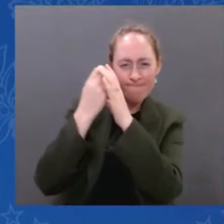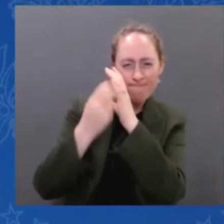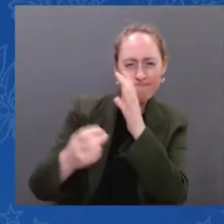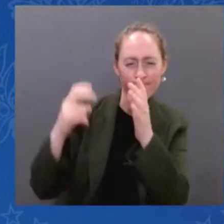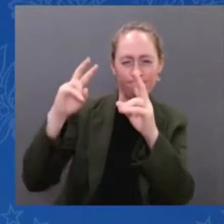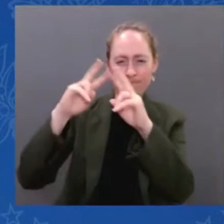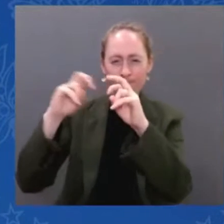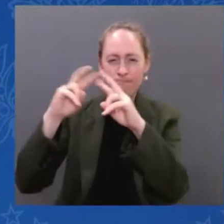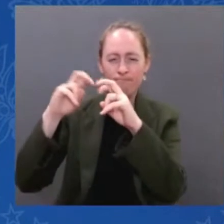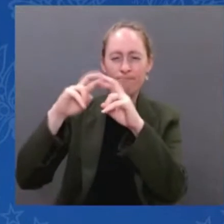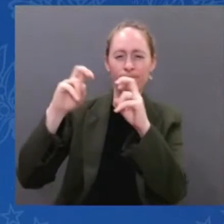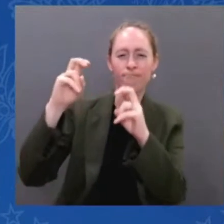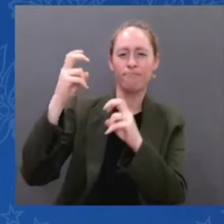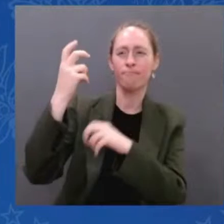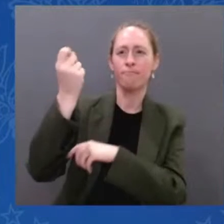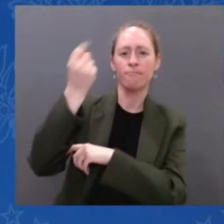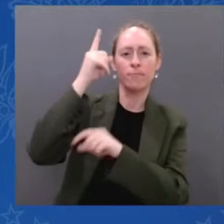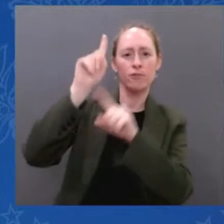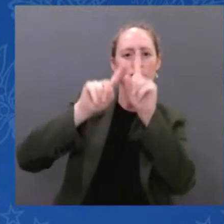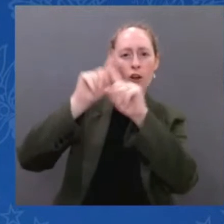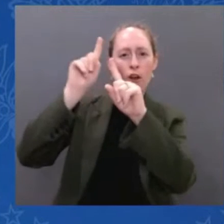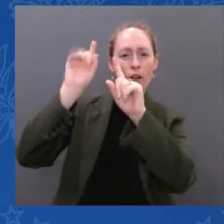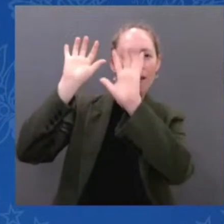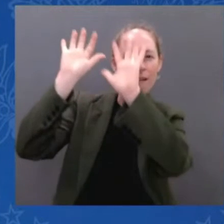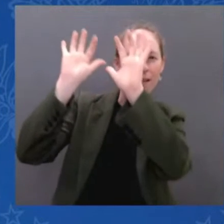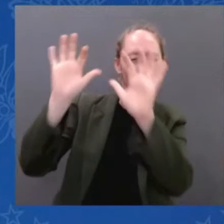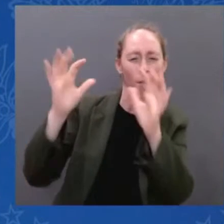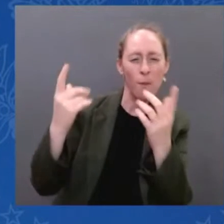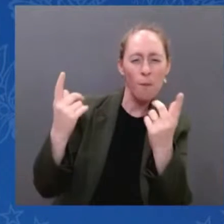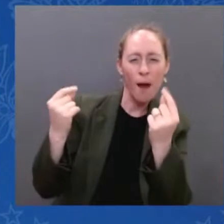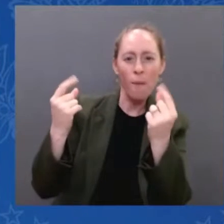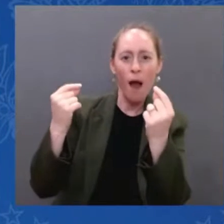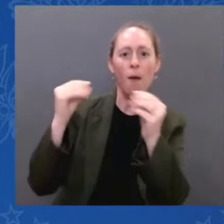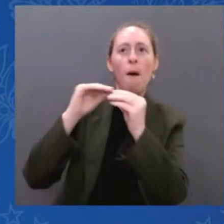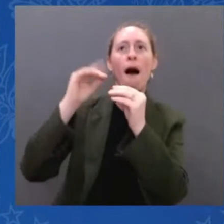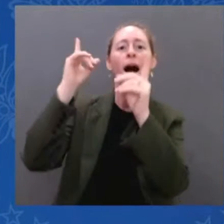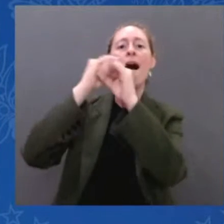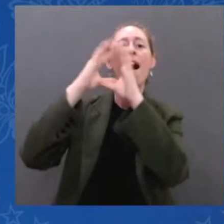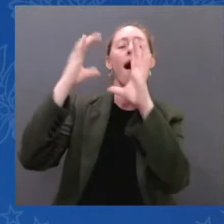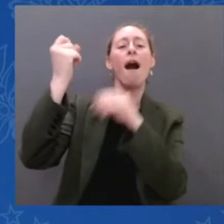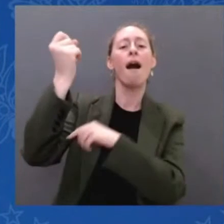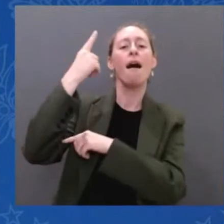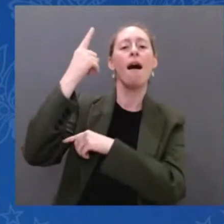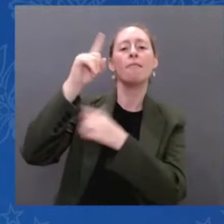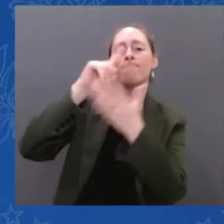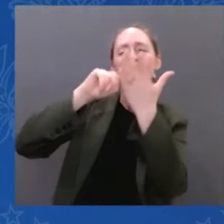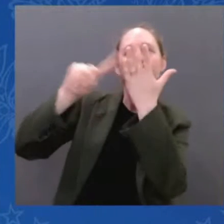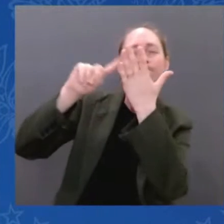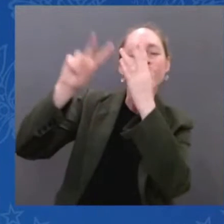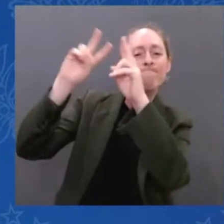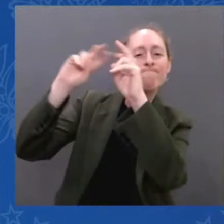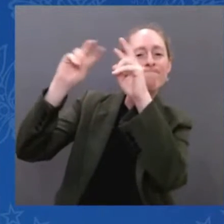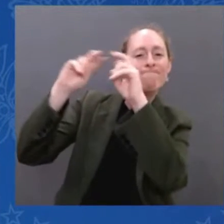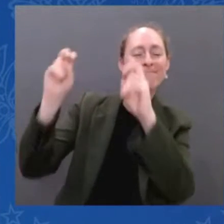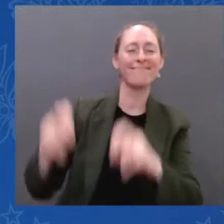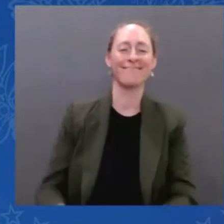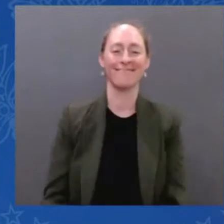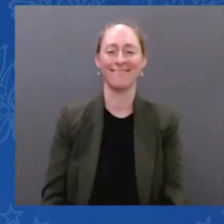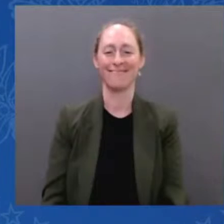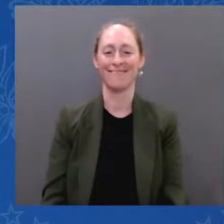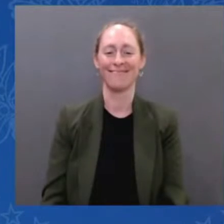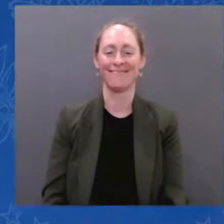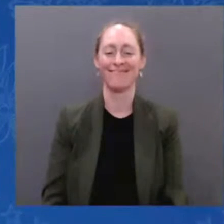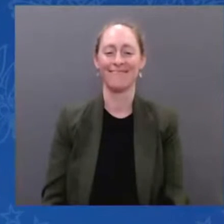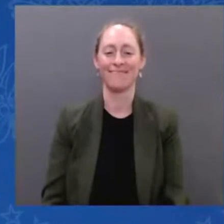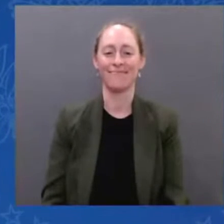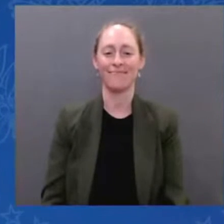NASA launched the Hubble Space Telescope in 1990, we were able to see the stars unobstructed by the